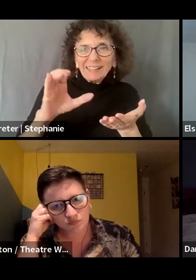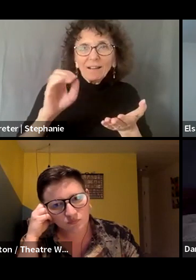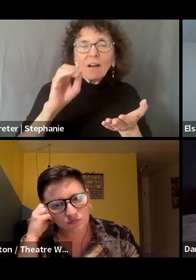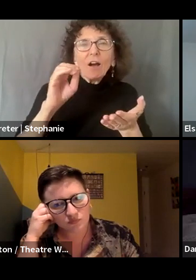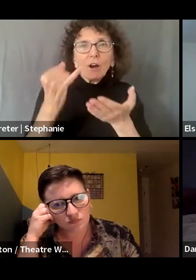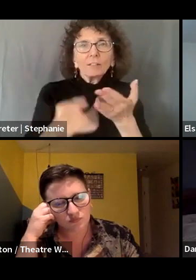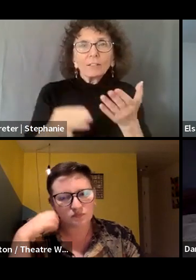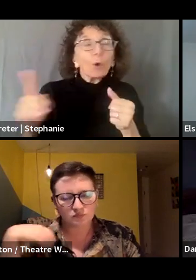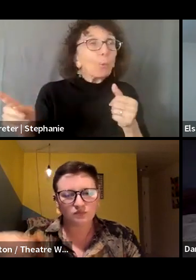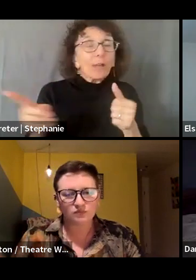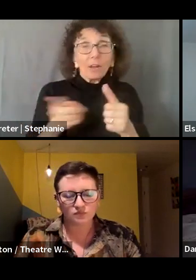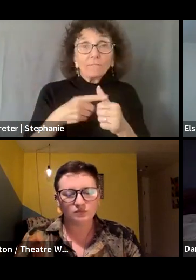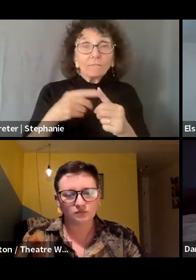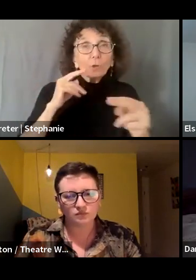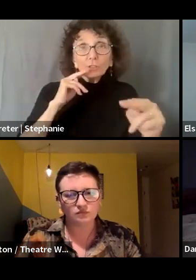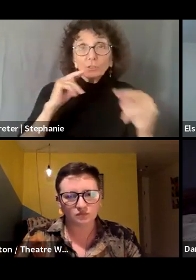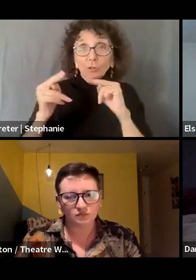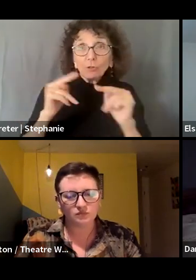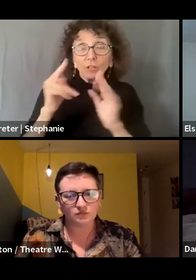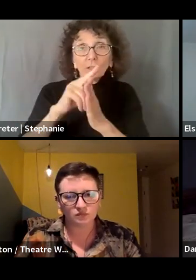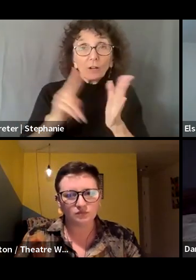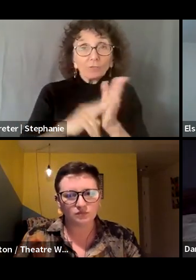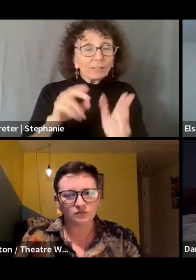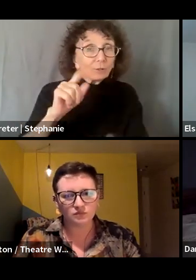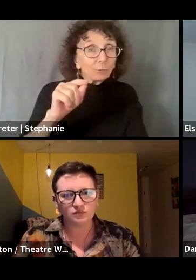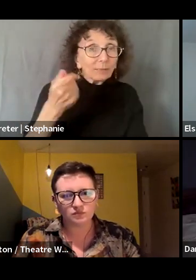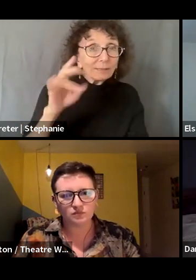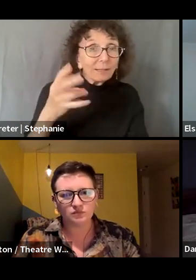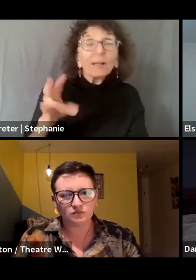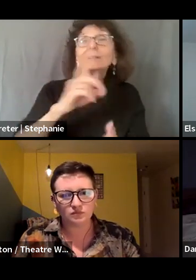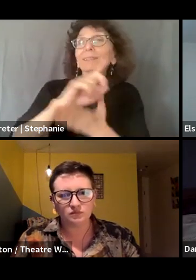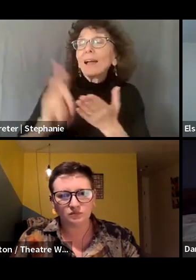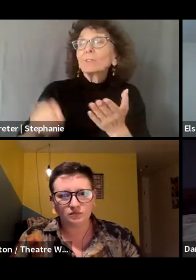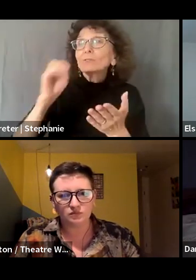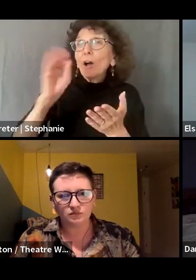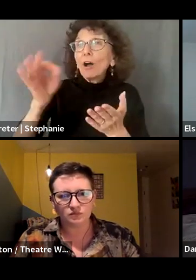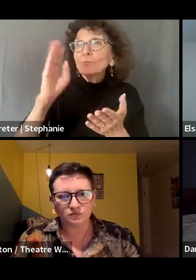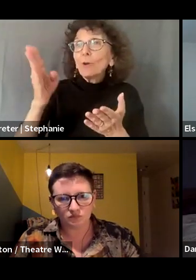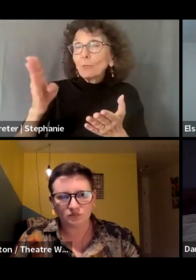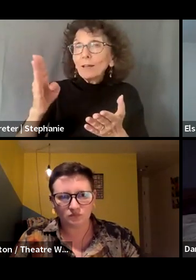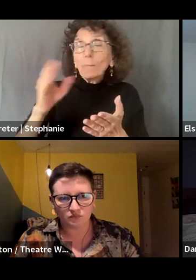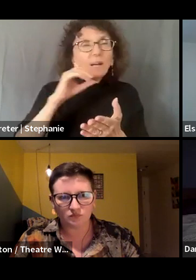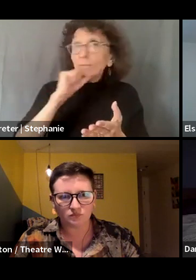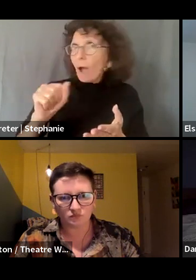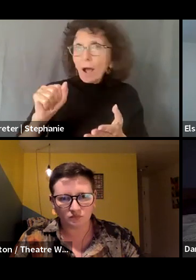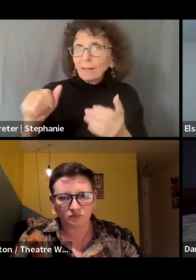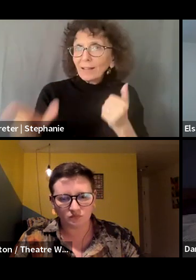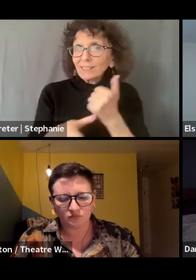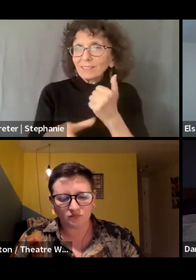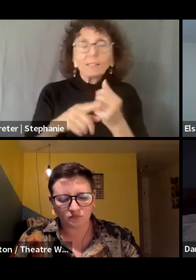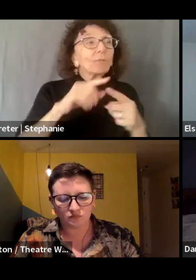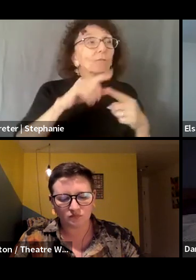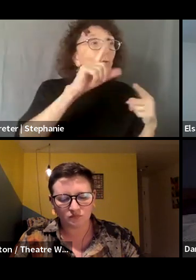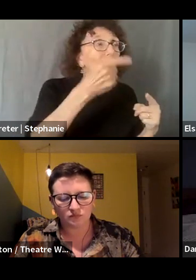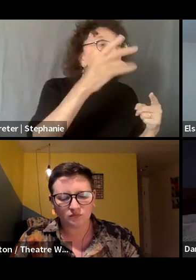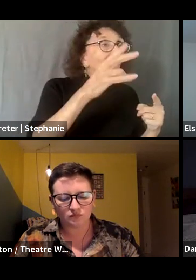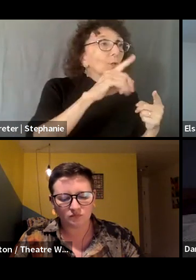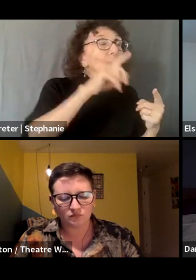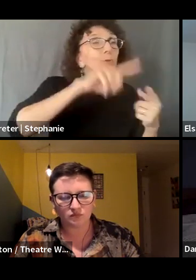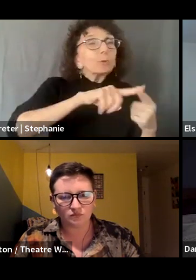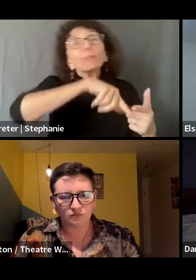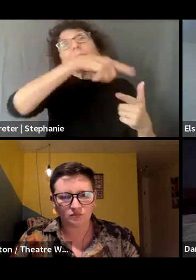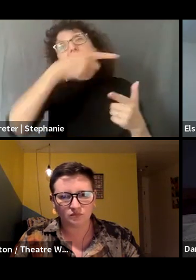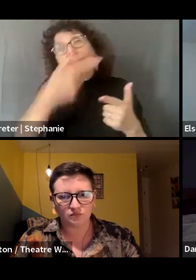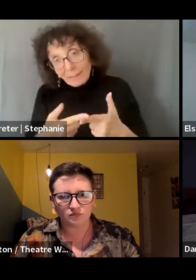League in 2017. That contract covered designers working off-Broadway, but not assistants. In the time between 2017 and the second negotiation in